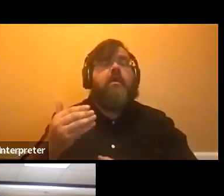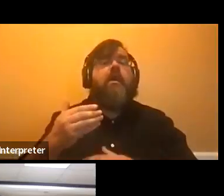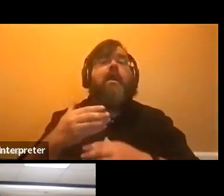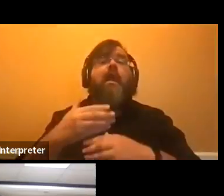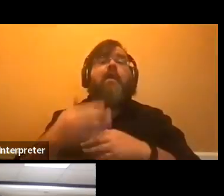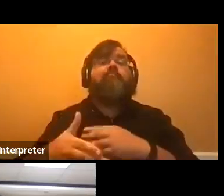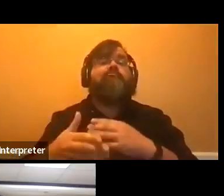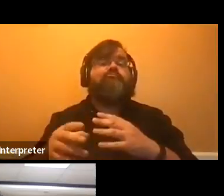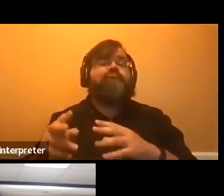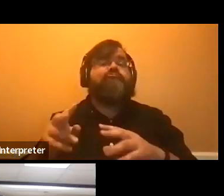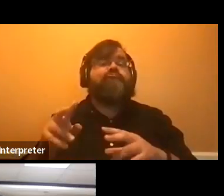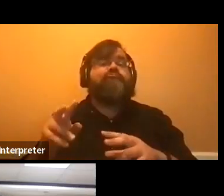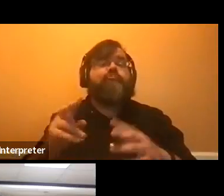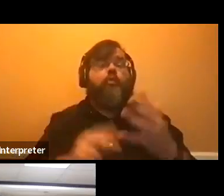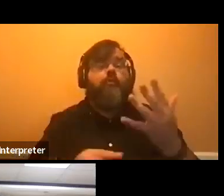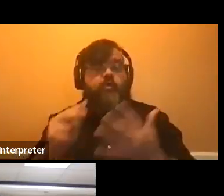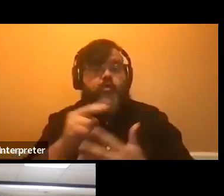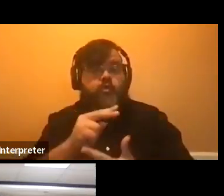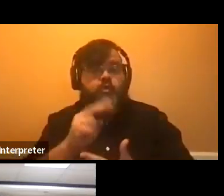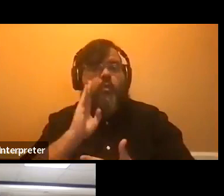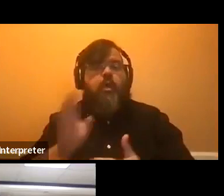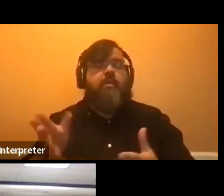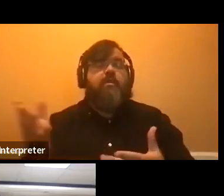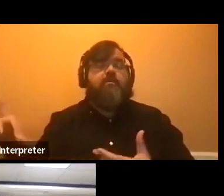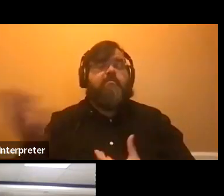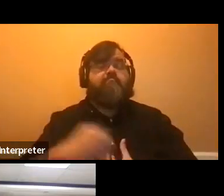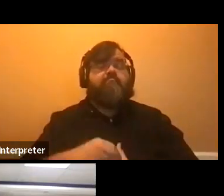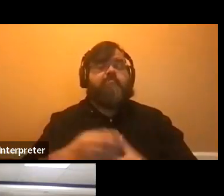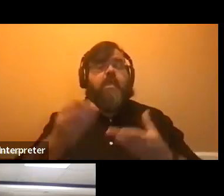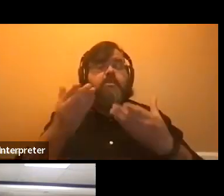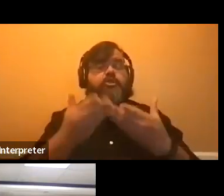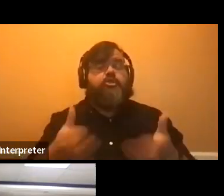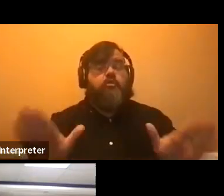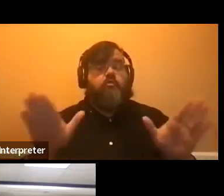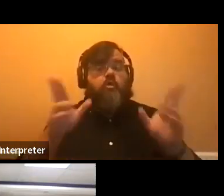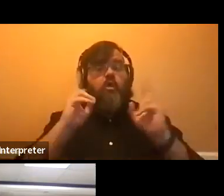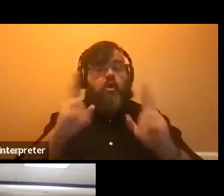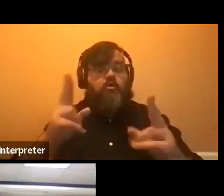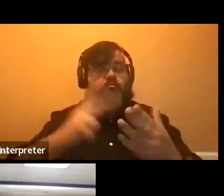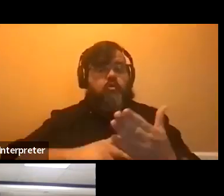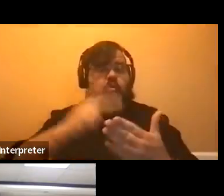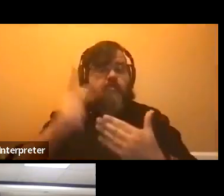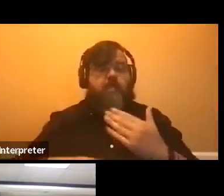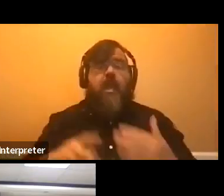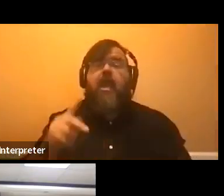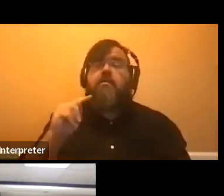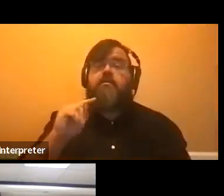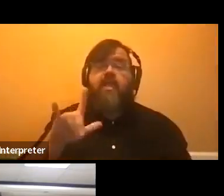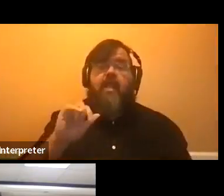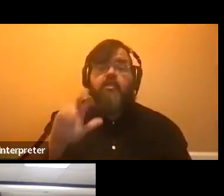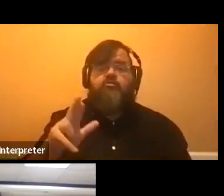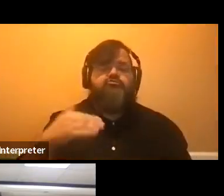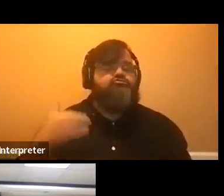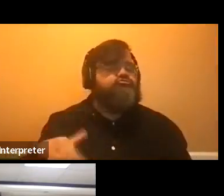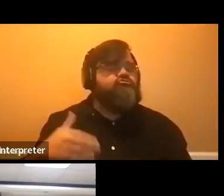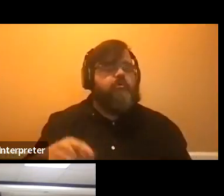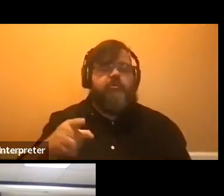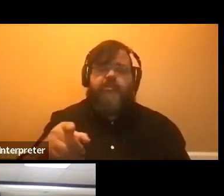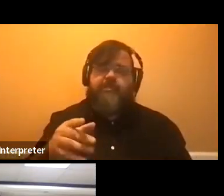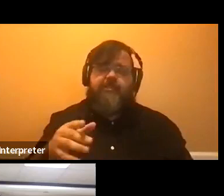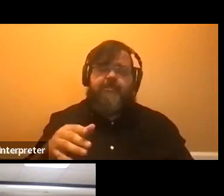admitted, and you're admitted to the general honors program. And Taylor did a wonderful job previewing the